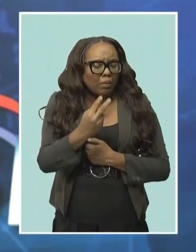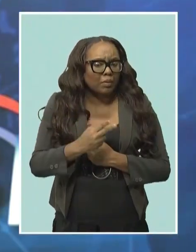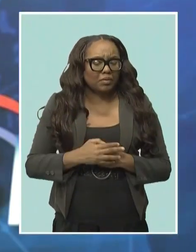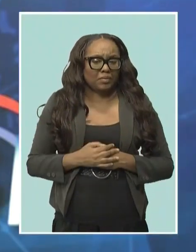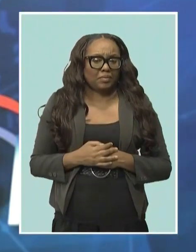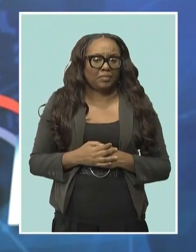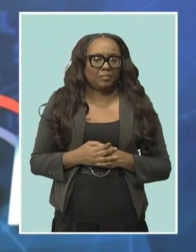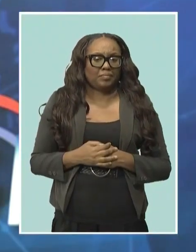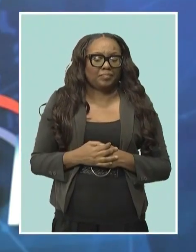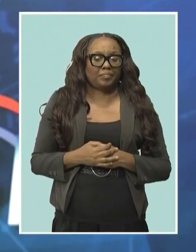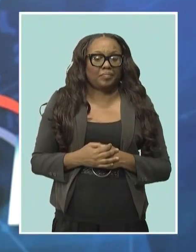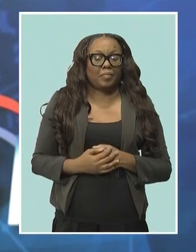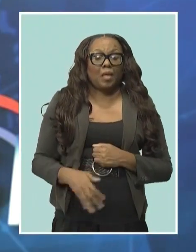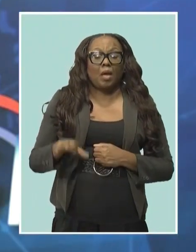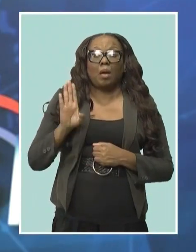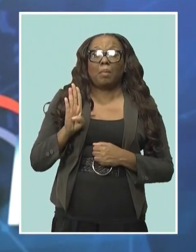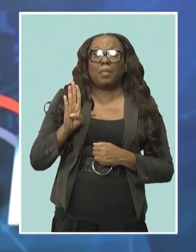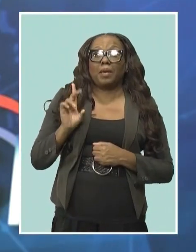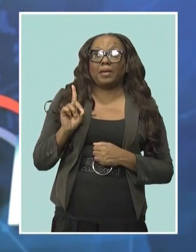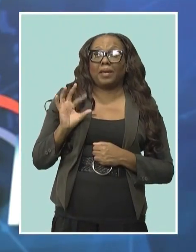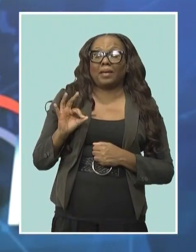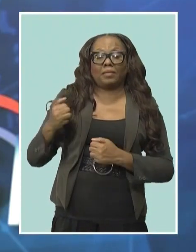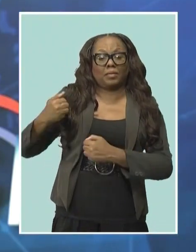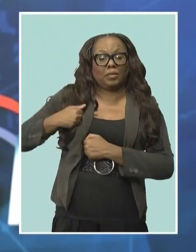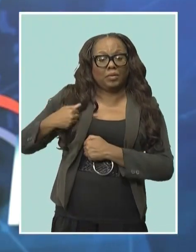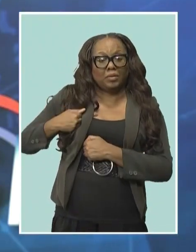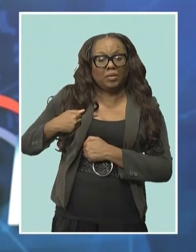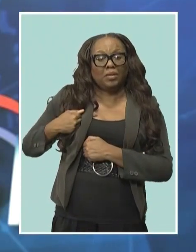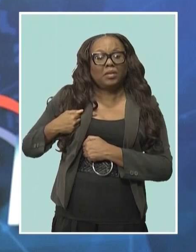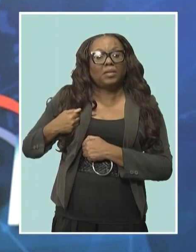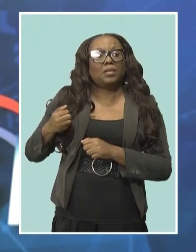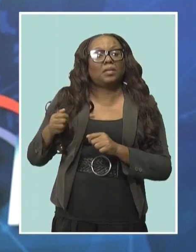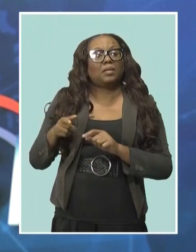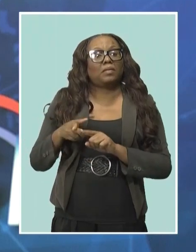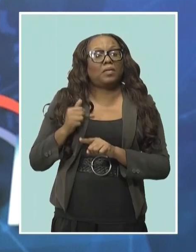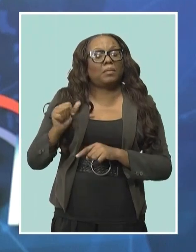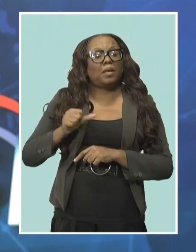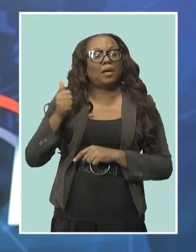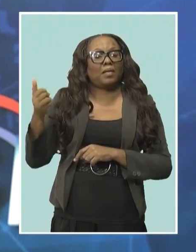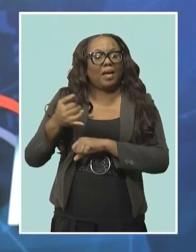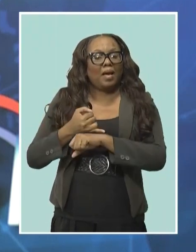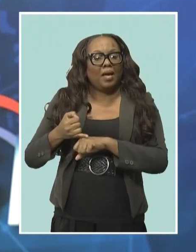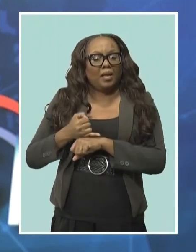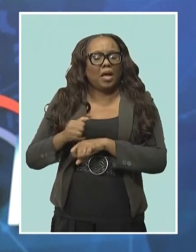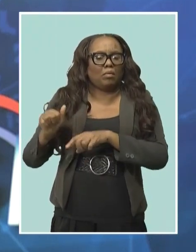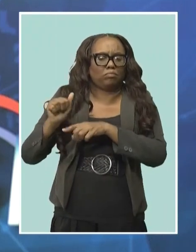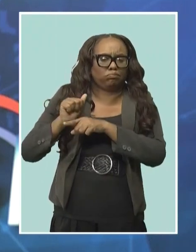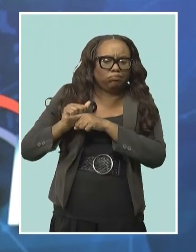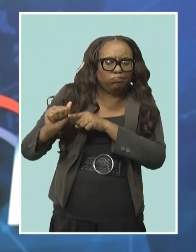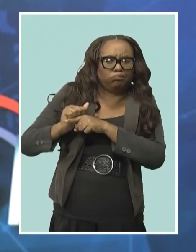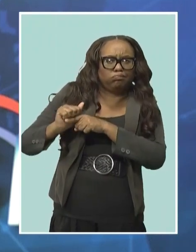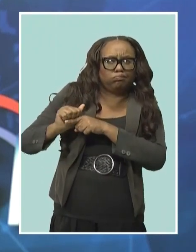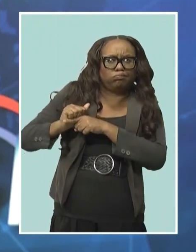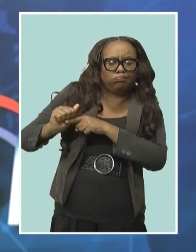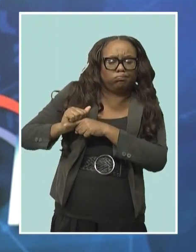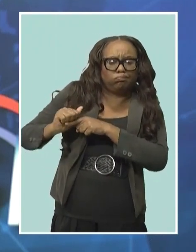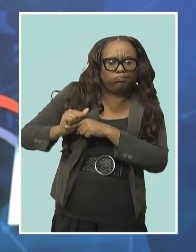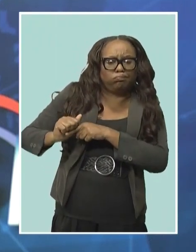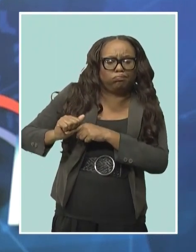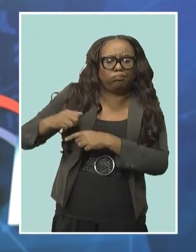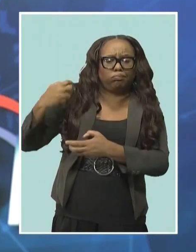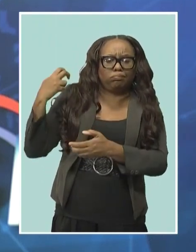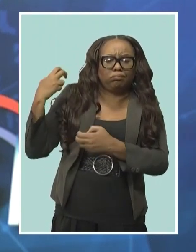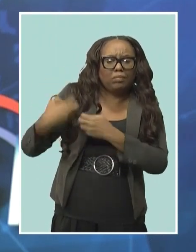Barbados Defense Force soldiers and others from the neighboring islands are currently engaged in a rigorous training exercise to determine